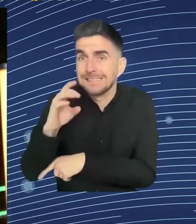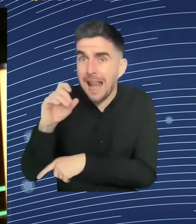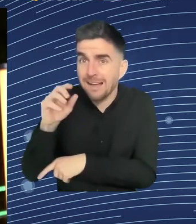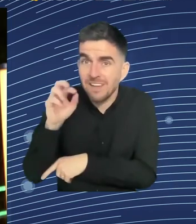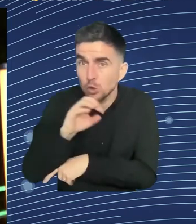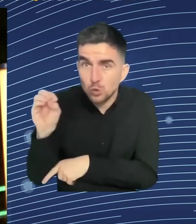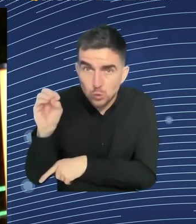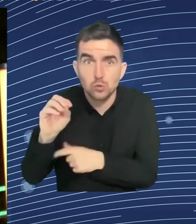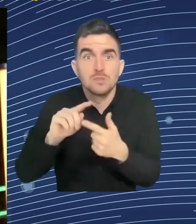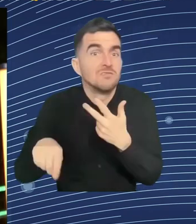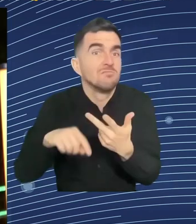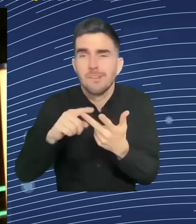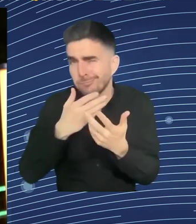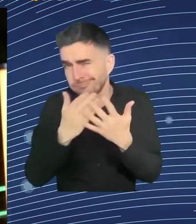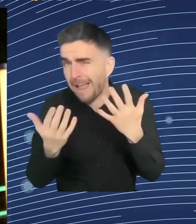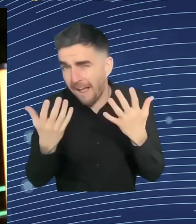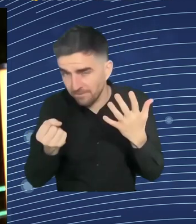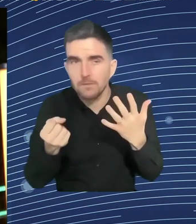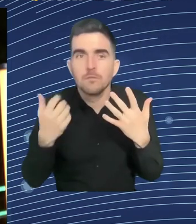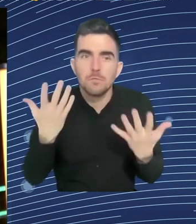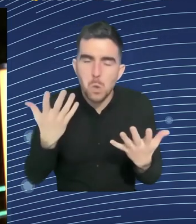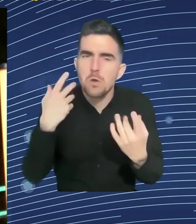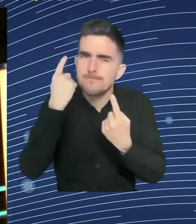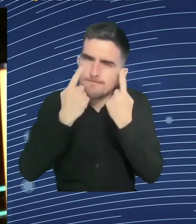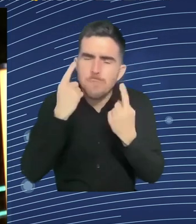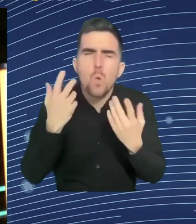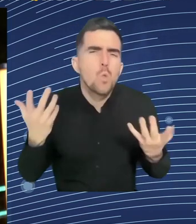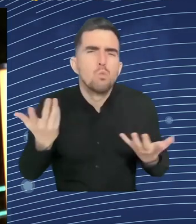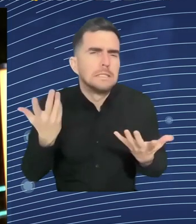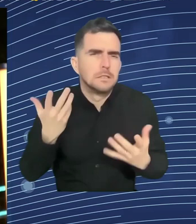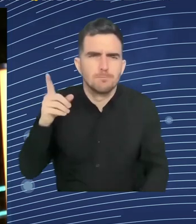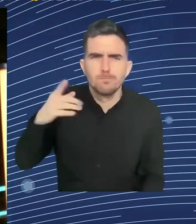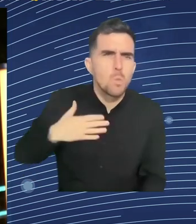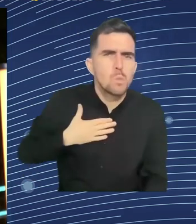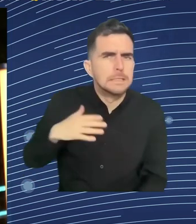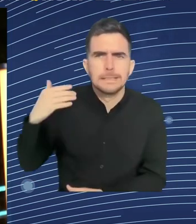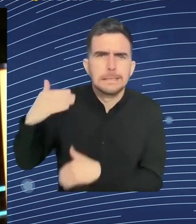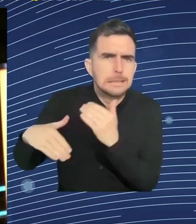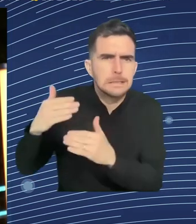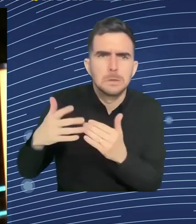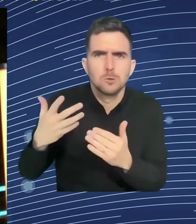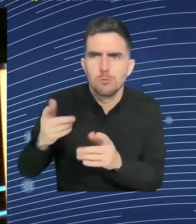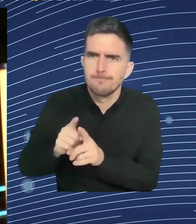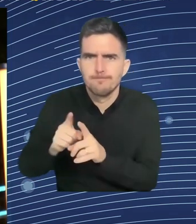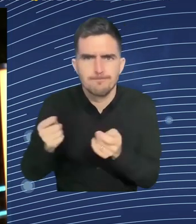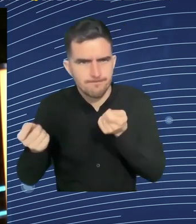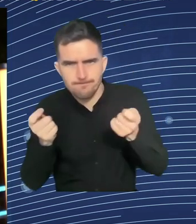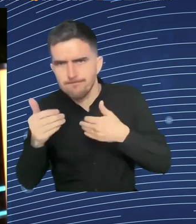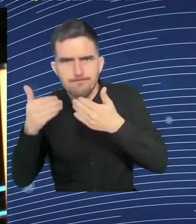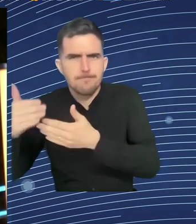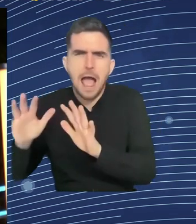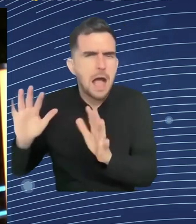That's a great moment. Again, I must say thank you. Well, the Platform Directive